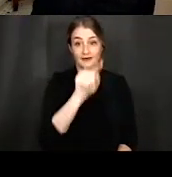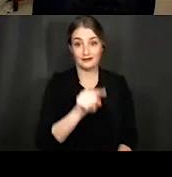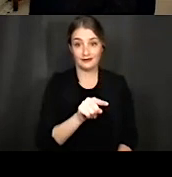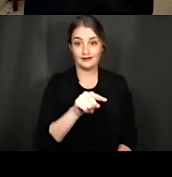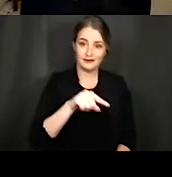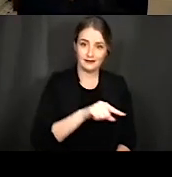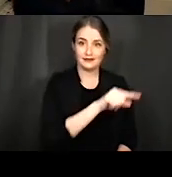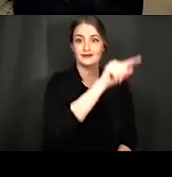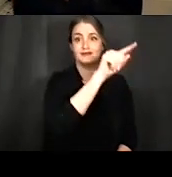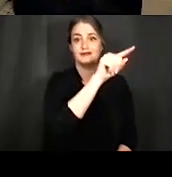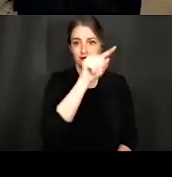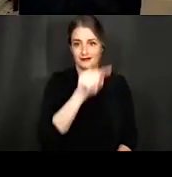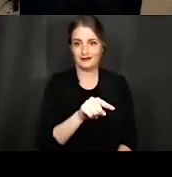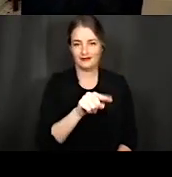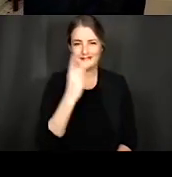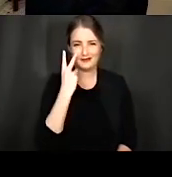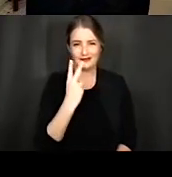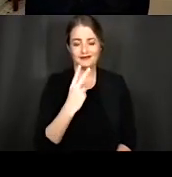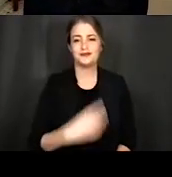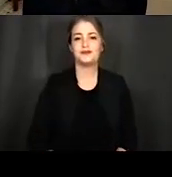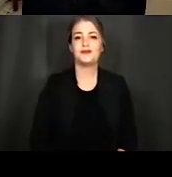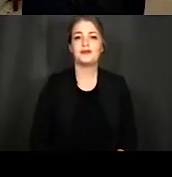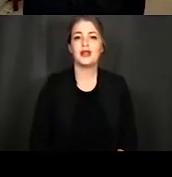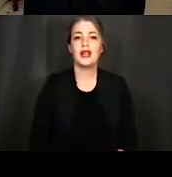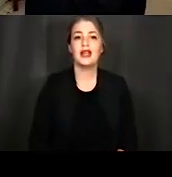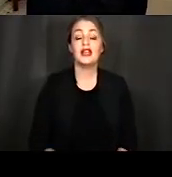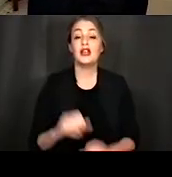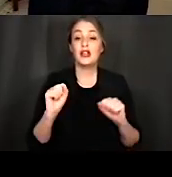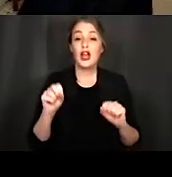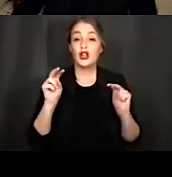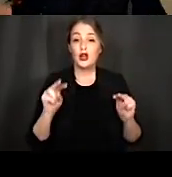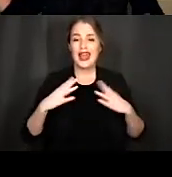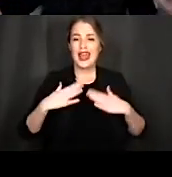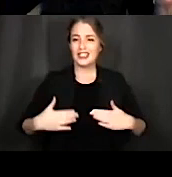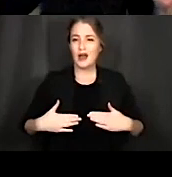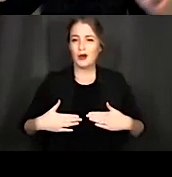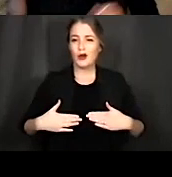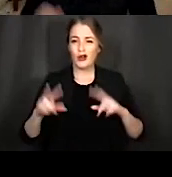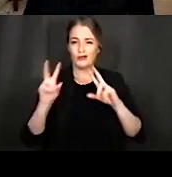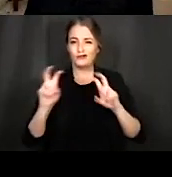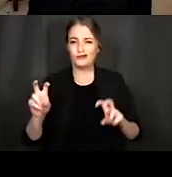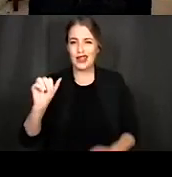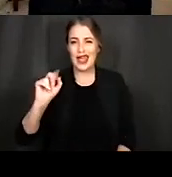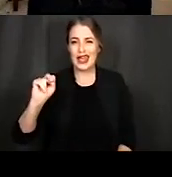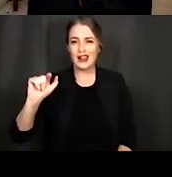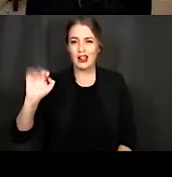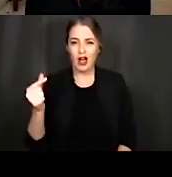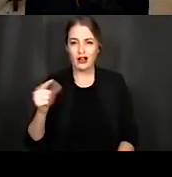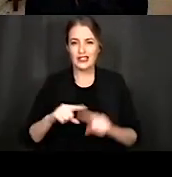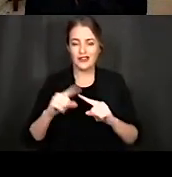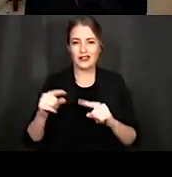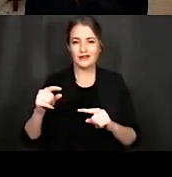So we can look at an anatomical analog of this kind of high-level contextual